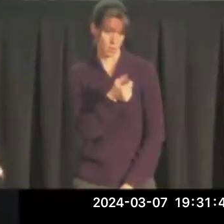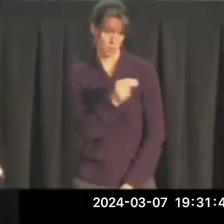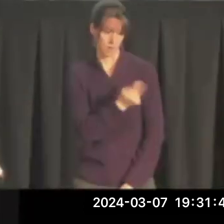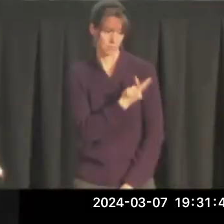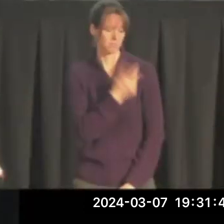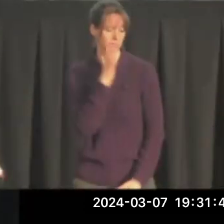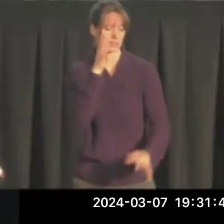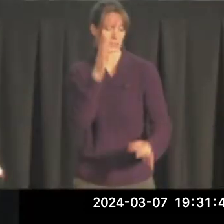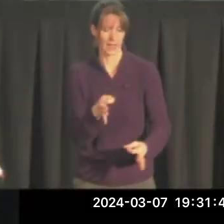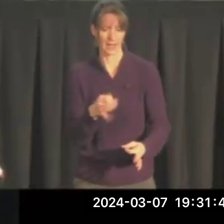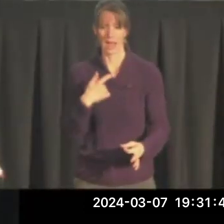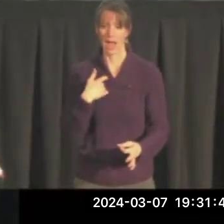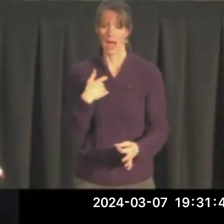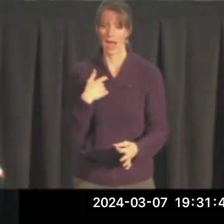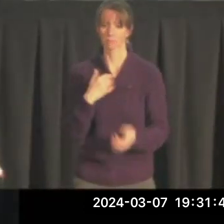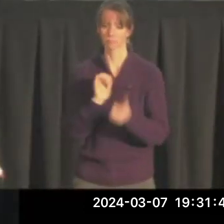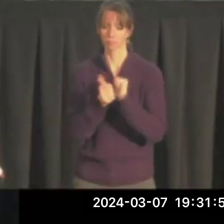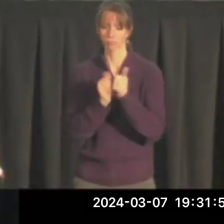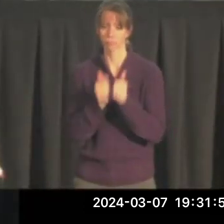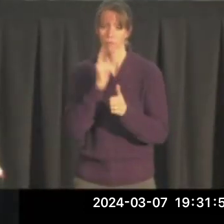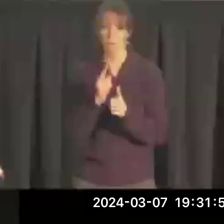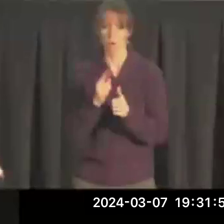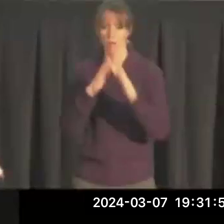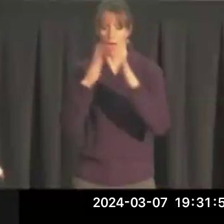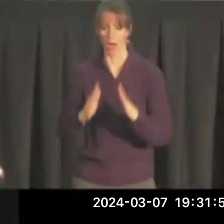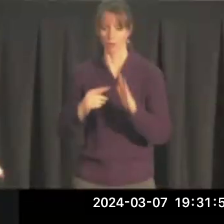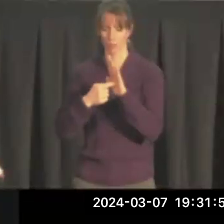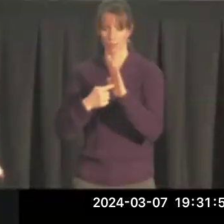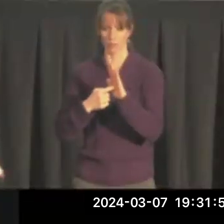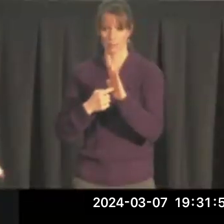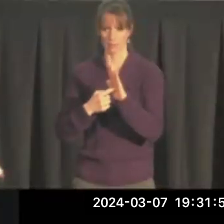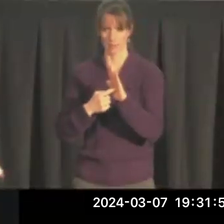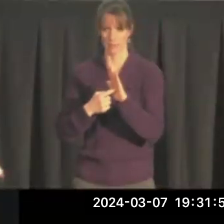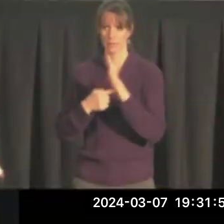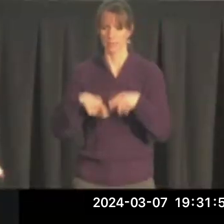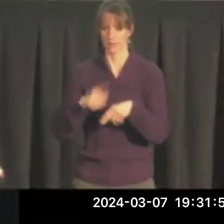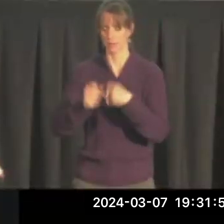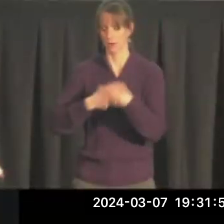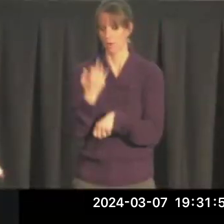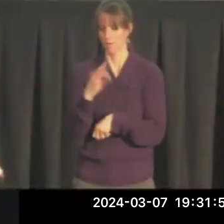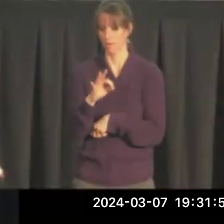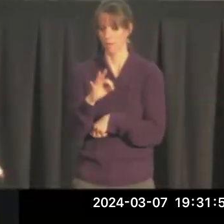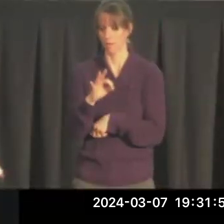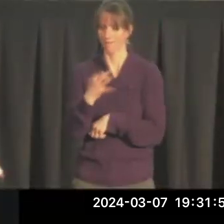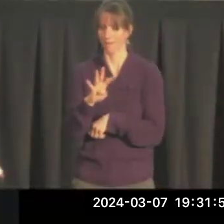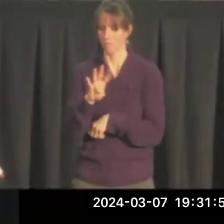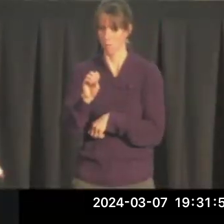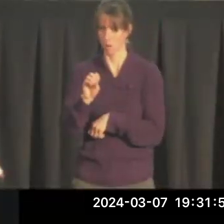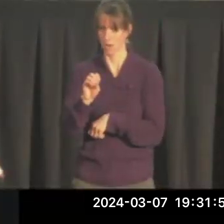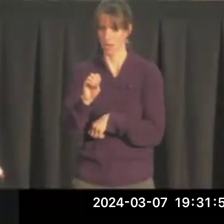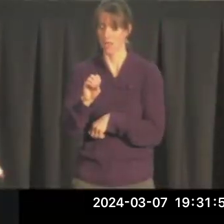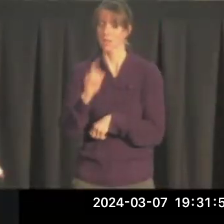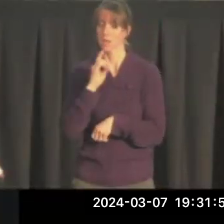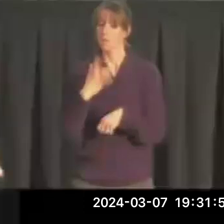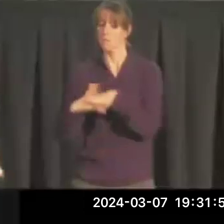that I would run for a seat in the U.S. House of Representatives in 1940. The field was open, but